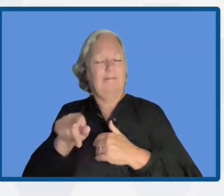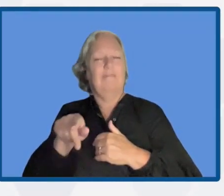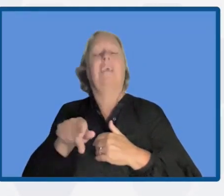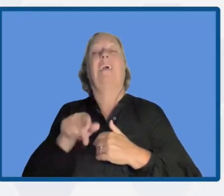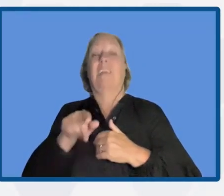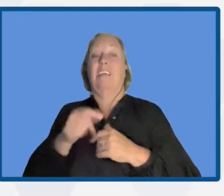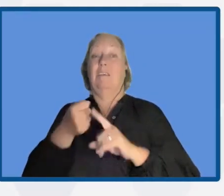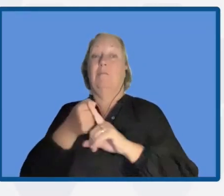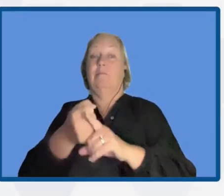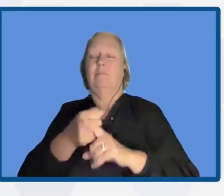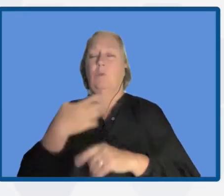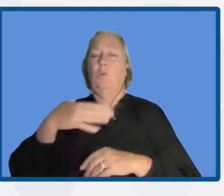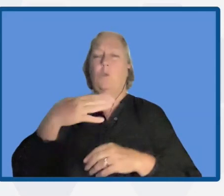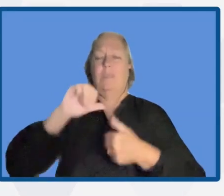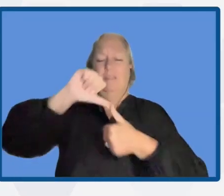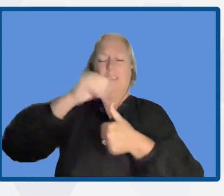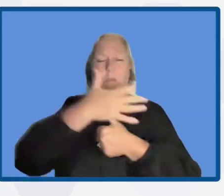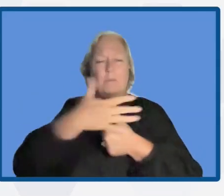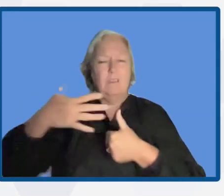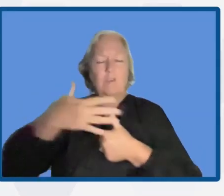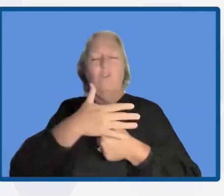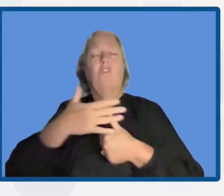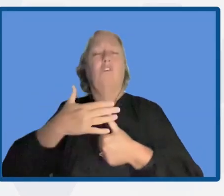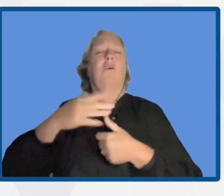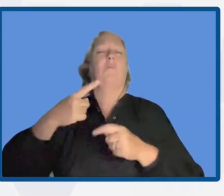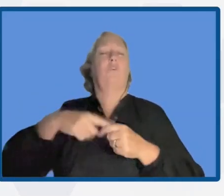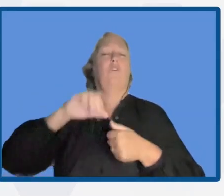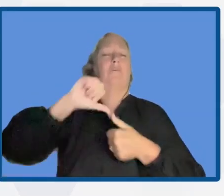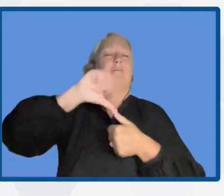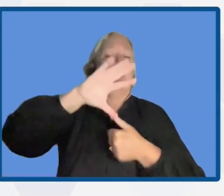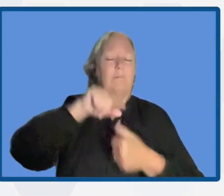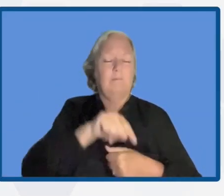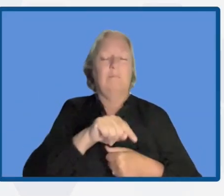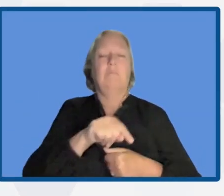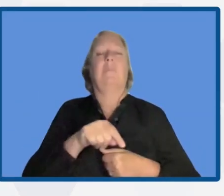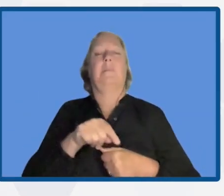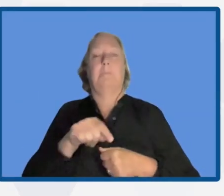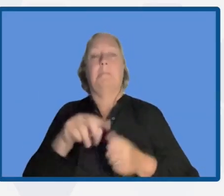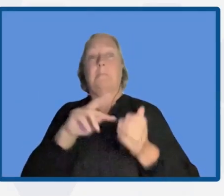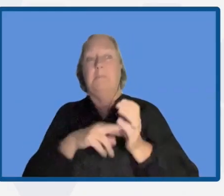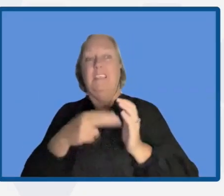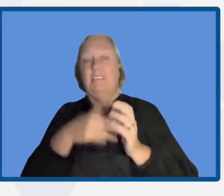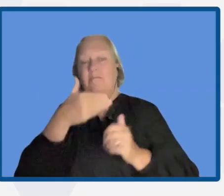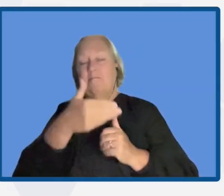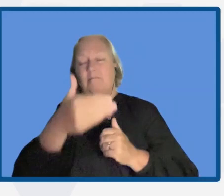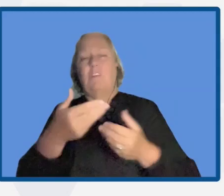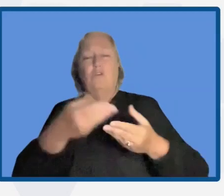America, which Latin America, leading to more droughts and dry lands.